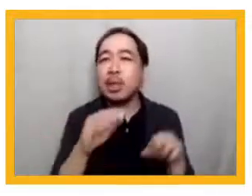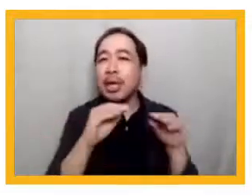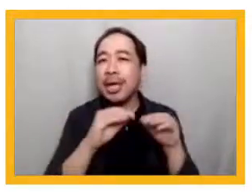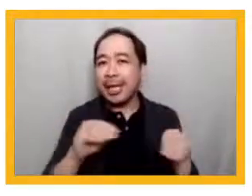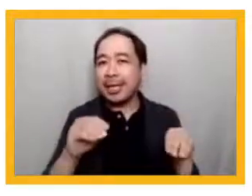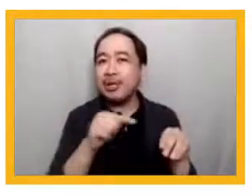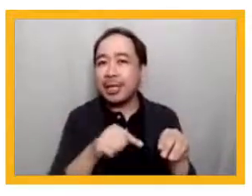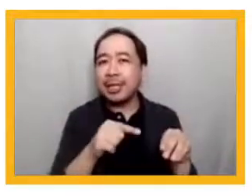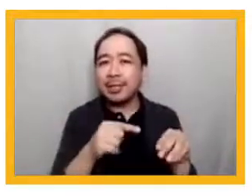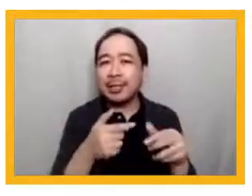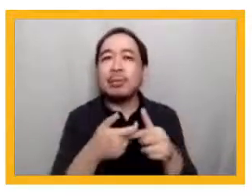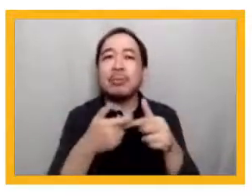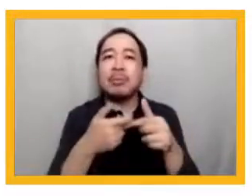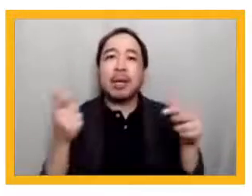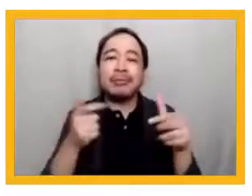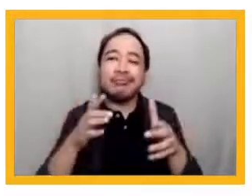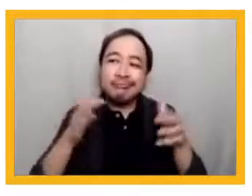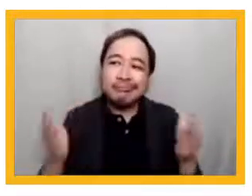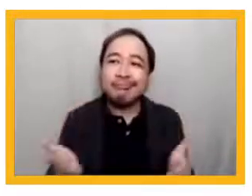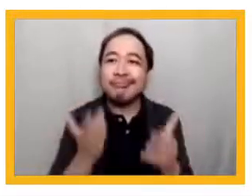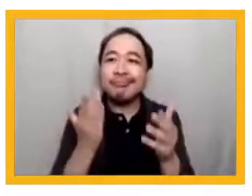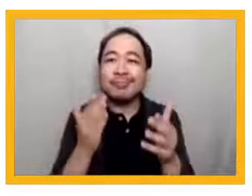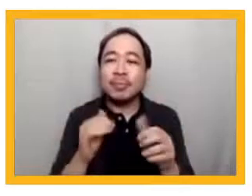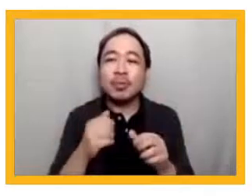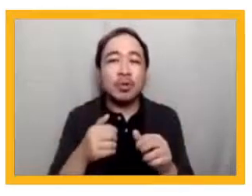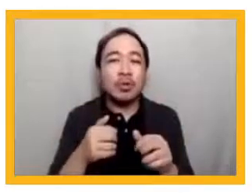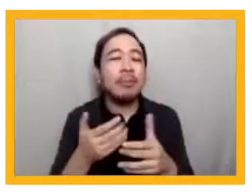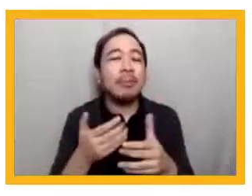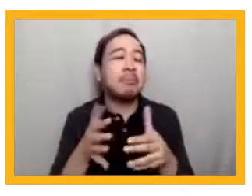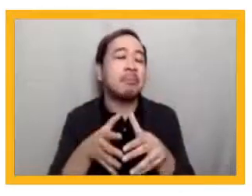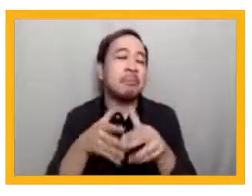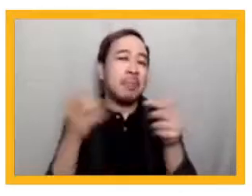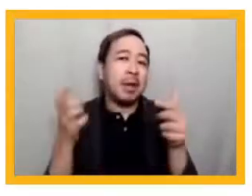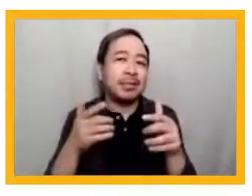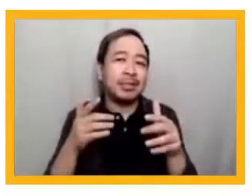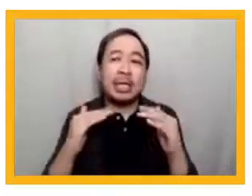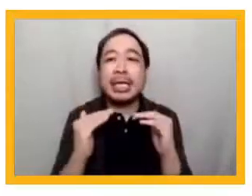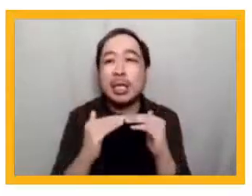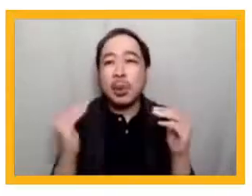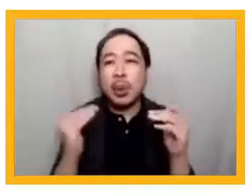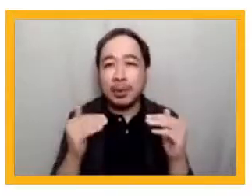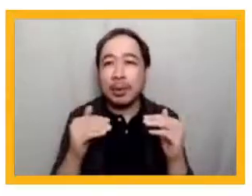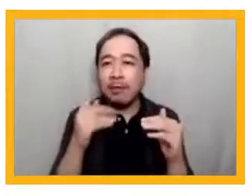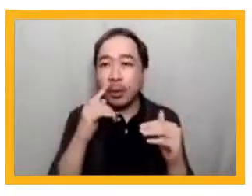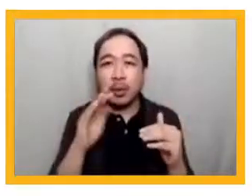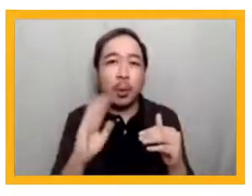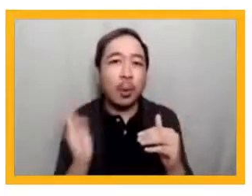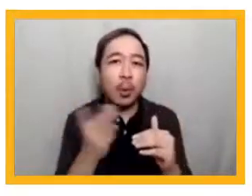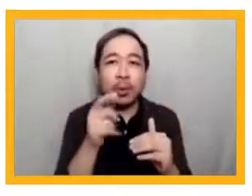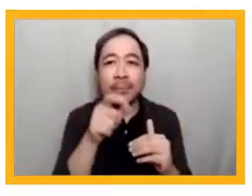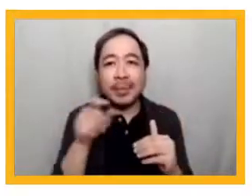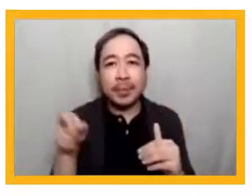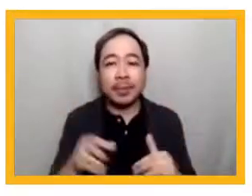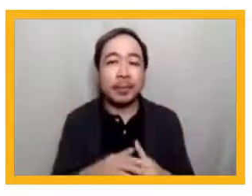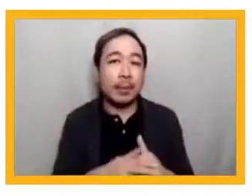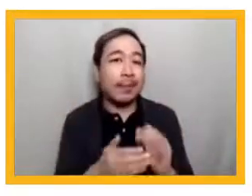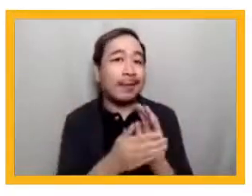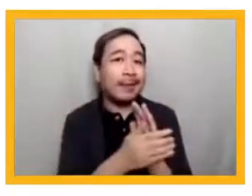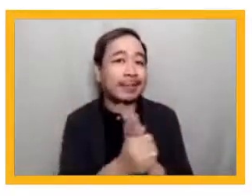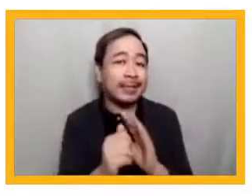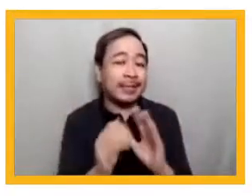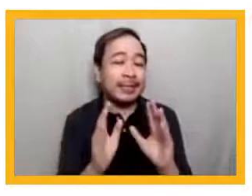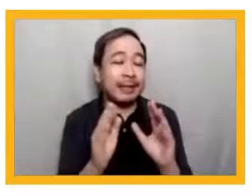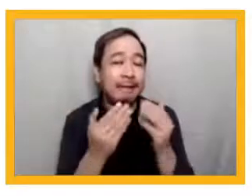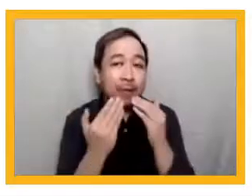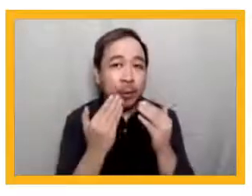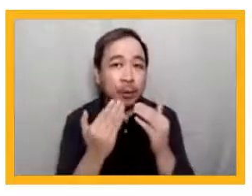the greatest enabler and the greatest equalizer known to humanity. The Skills Forum showcased several examples such as